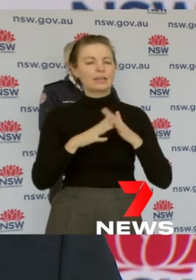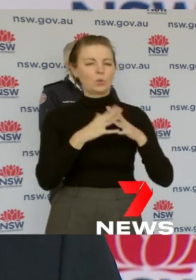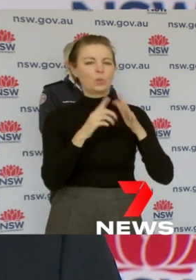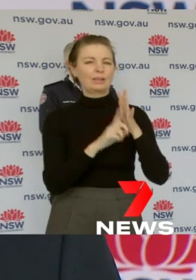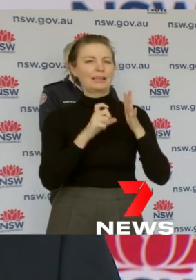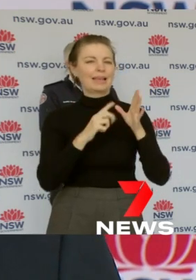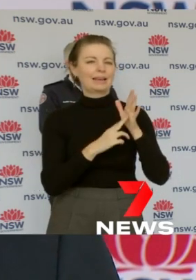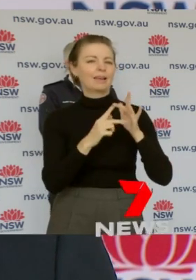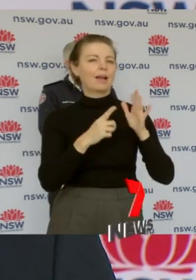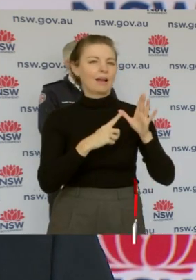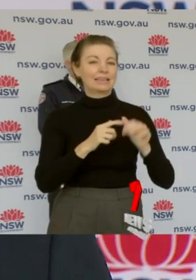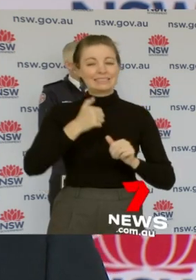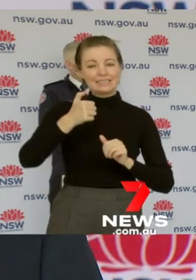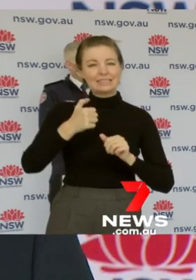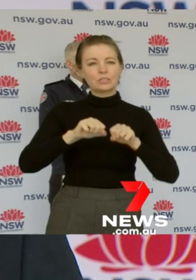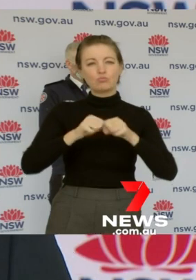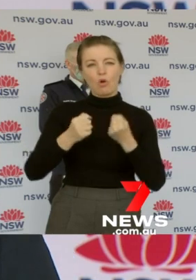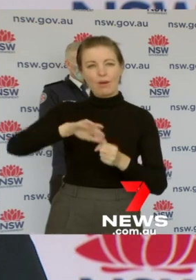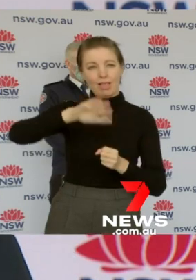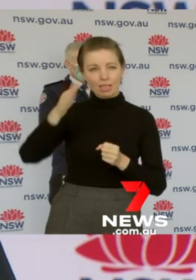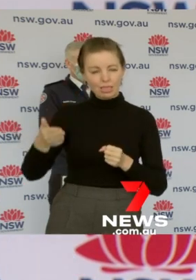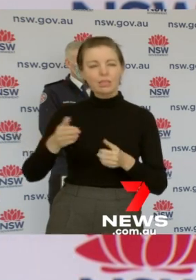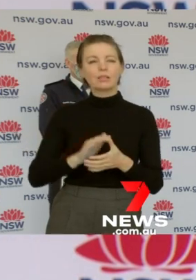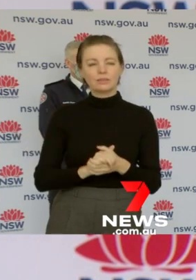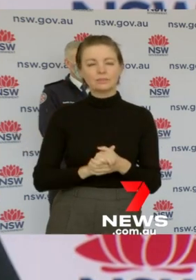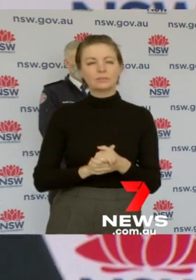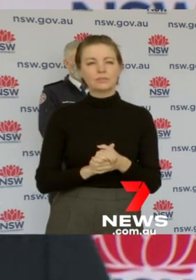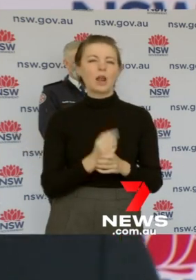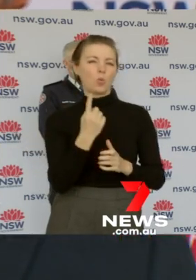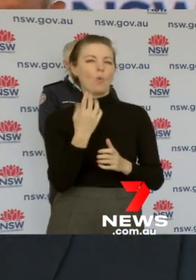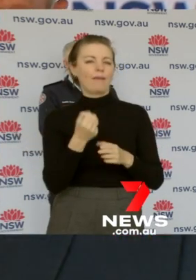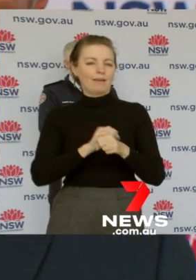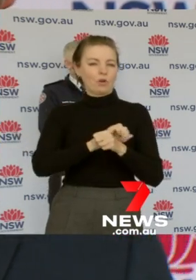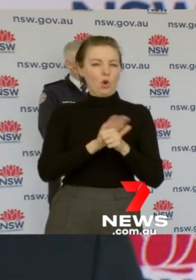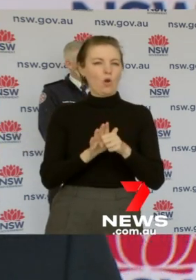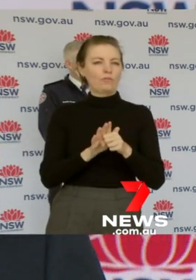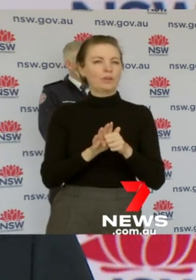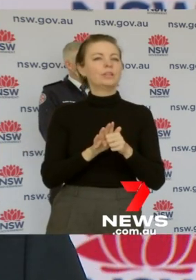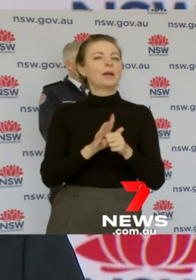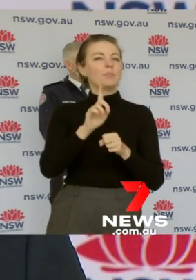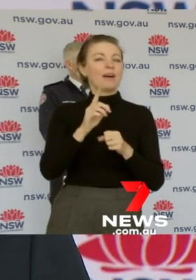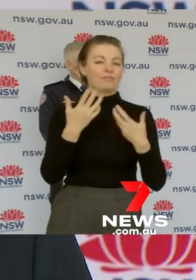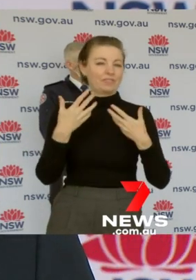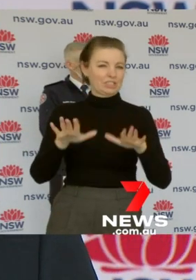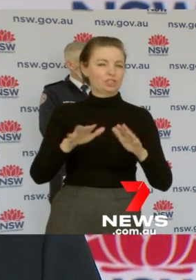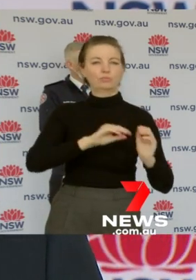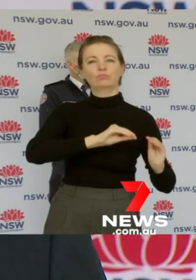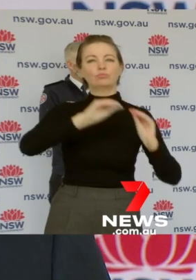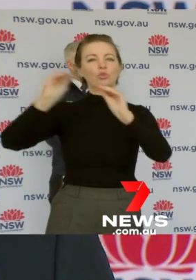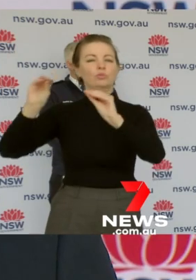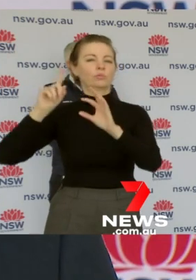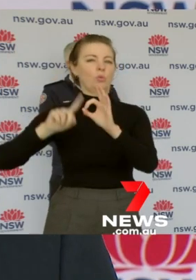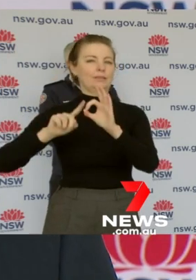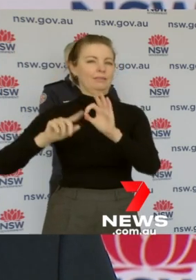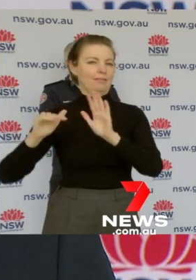Broken Hill and one case has now left that area and gone to Queensland. The